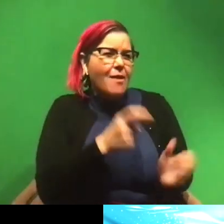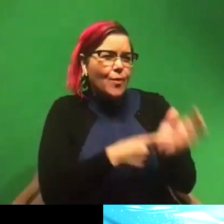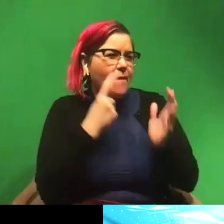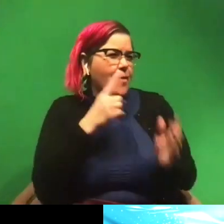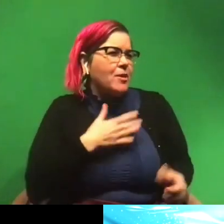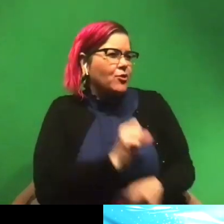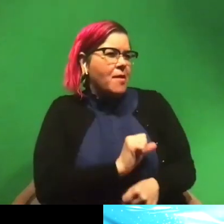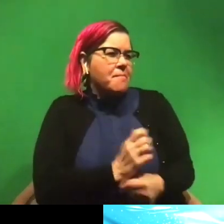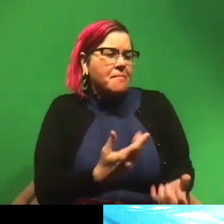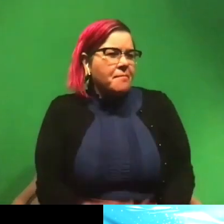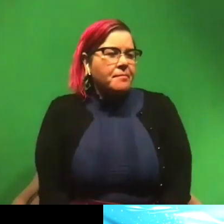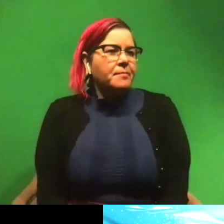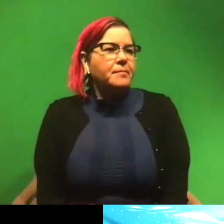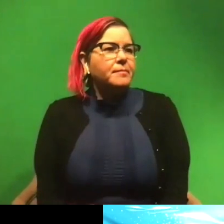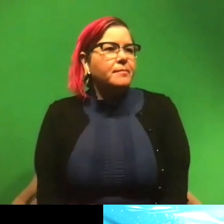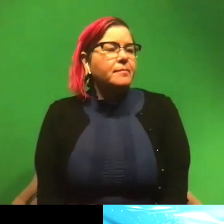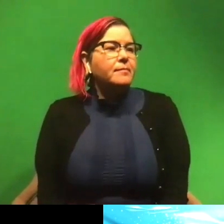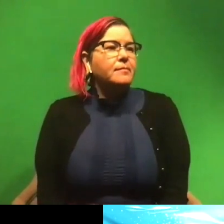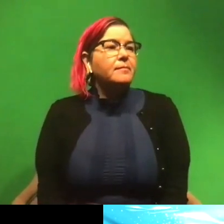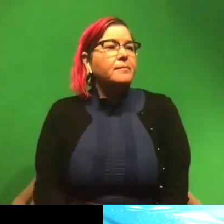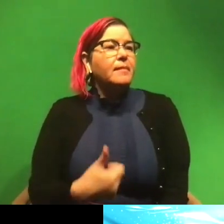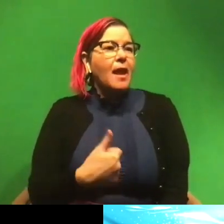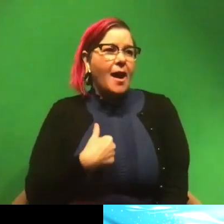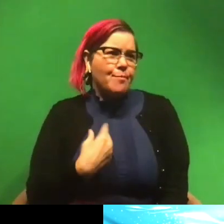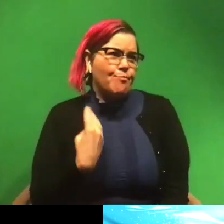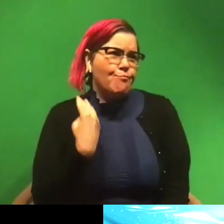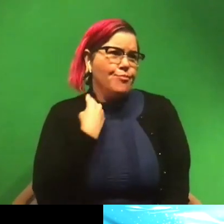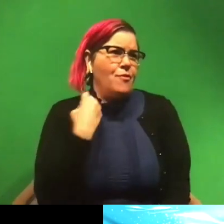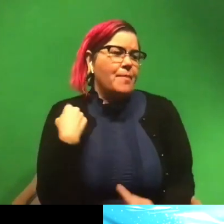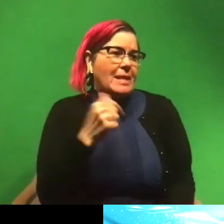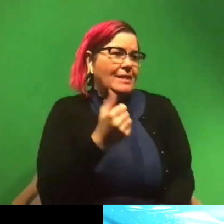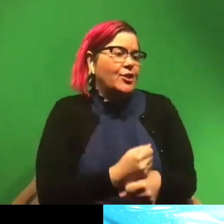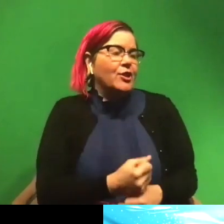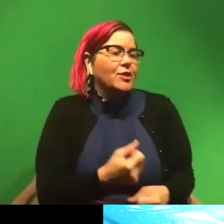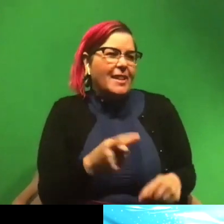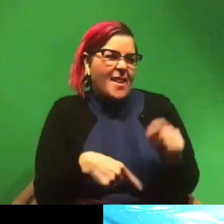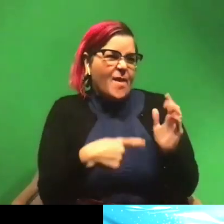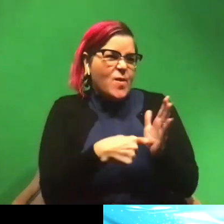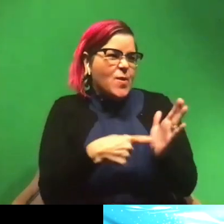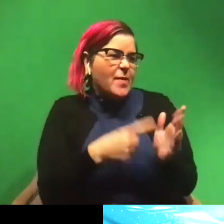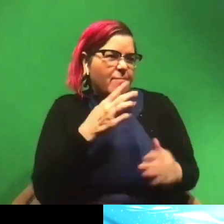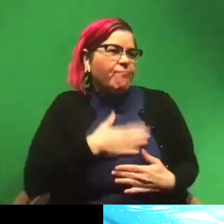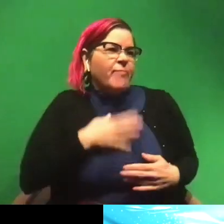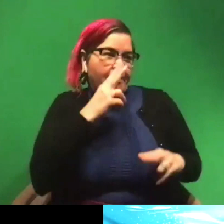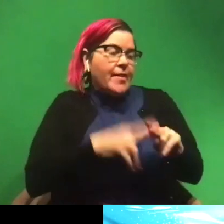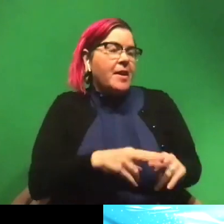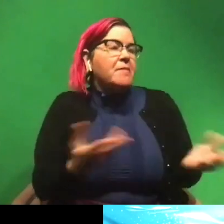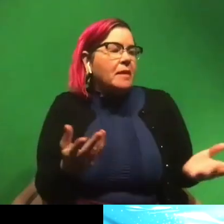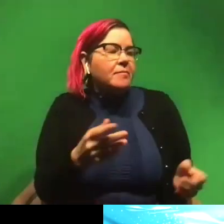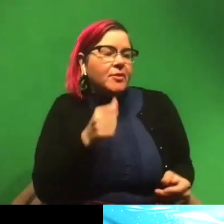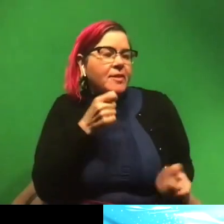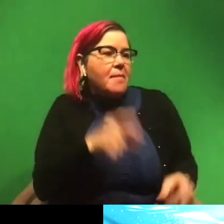Yeah. And I have been broke for the last 10 years and couldn't afford scuba diving for fun. So it just didn't happen.